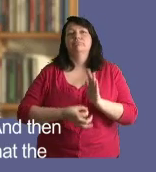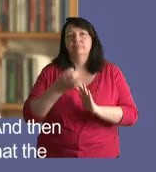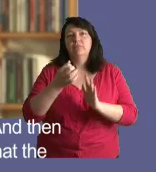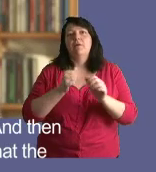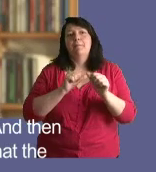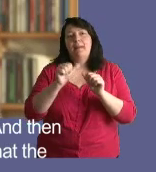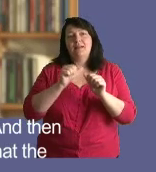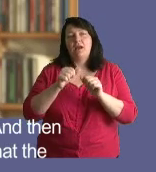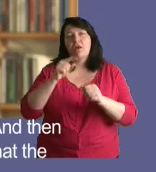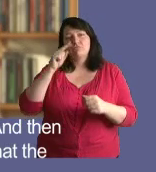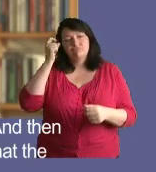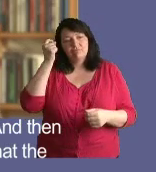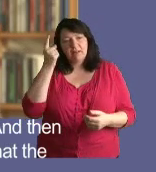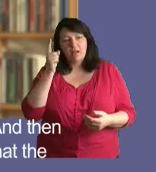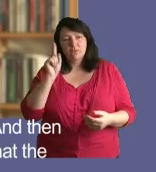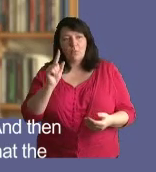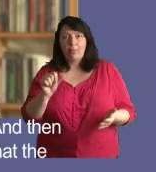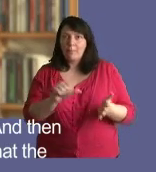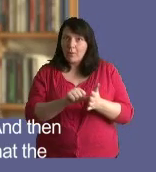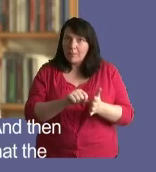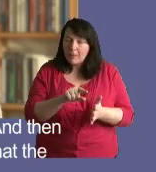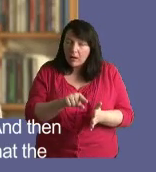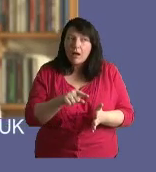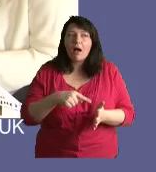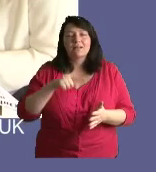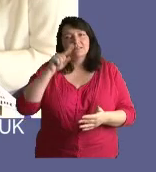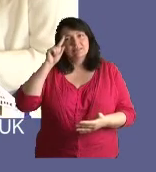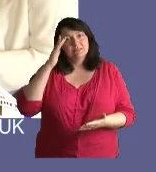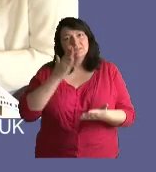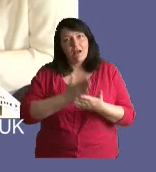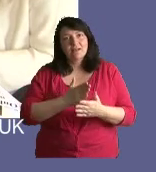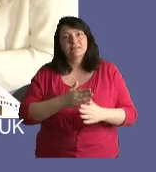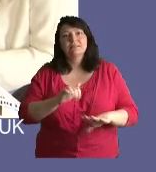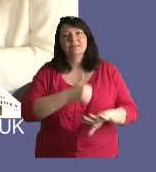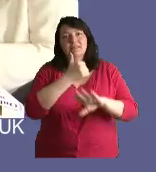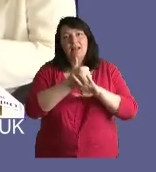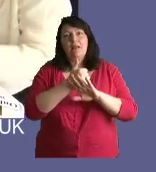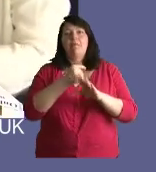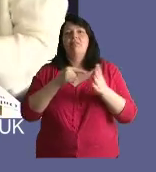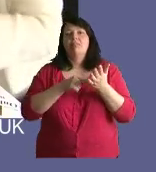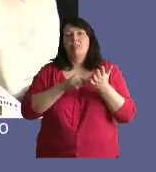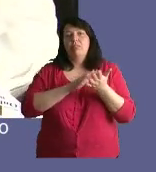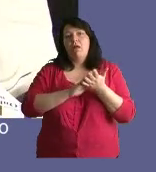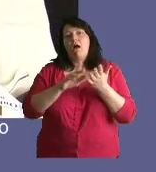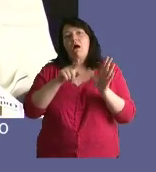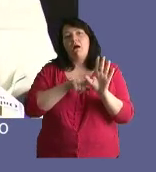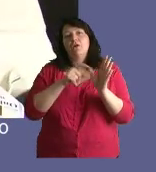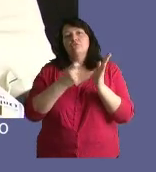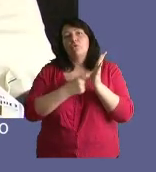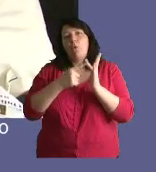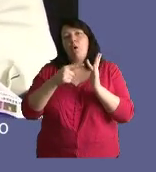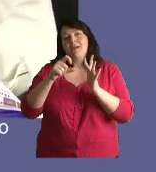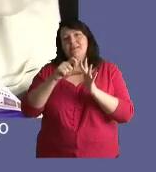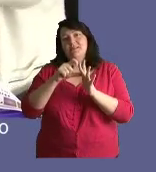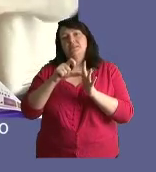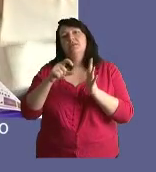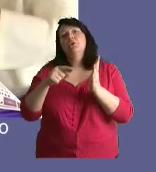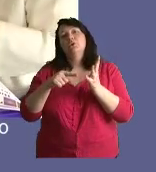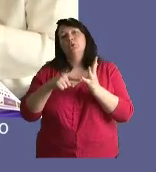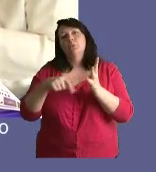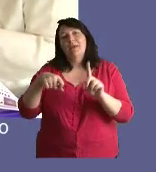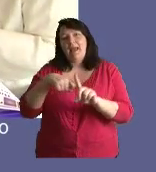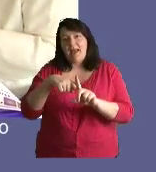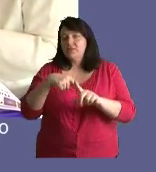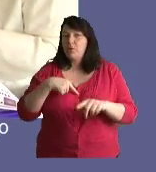got better and realised what the problem was I decided to set up Thyroid UK so that other people wouldn't have to go through what I went through